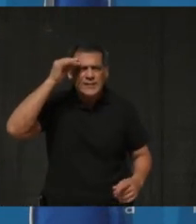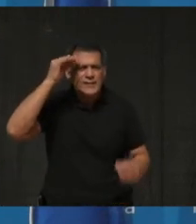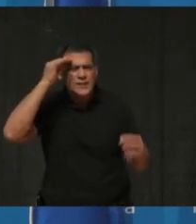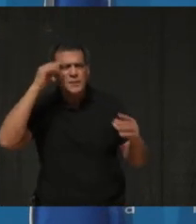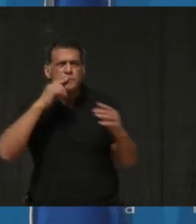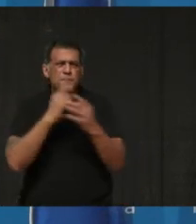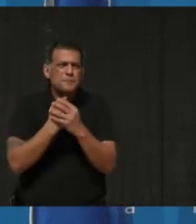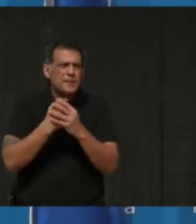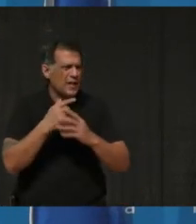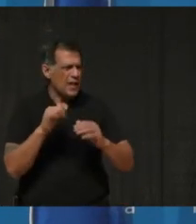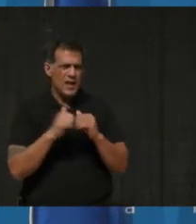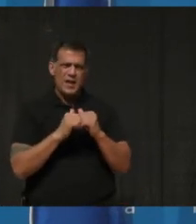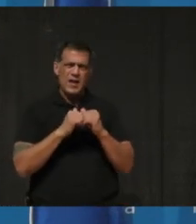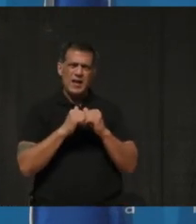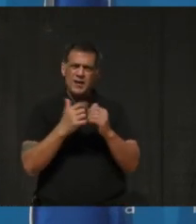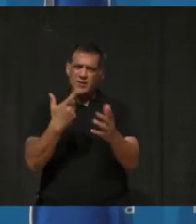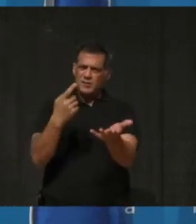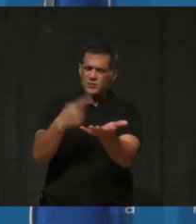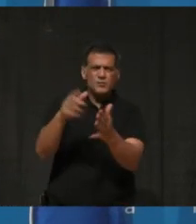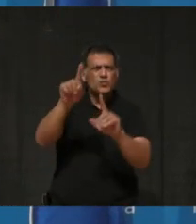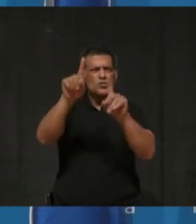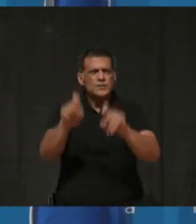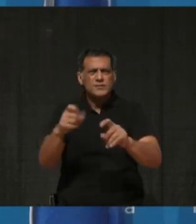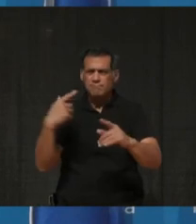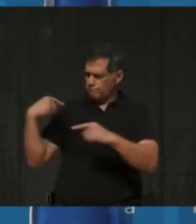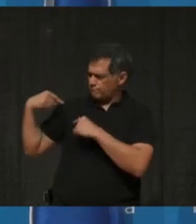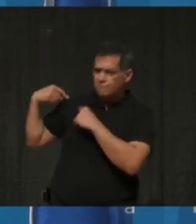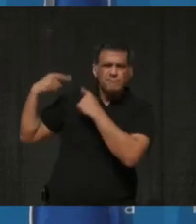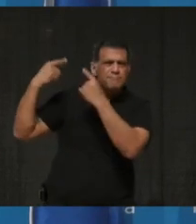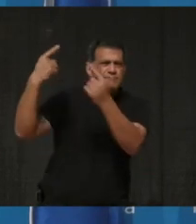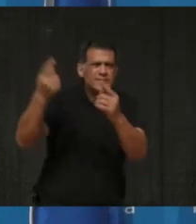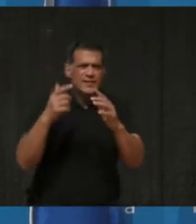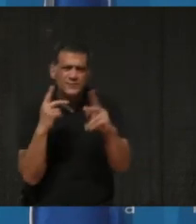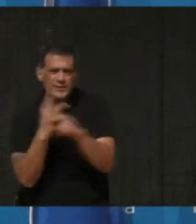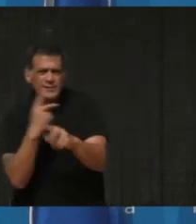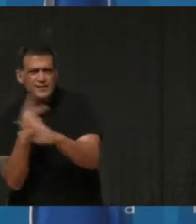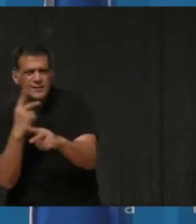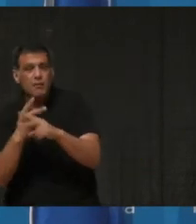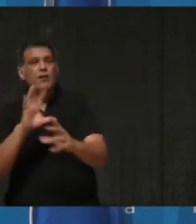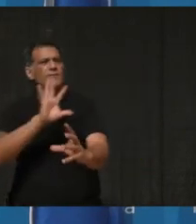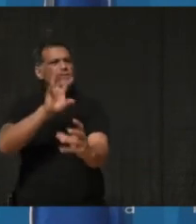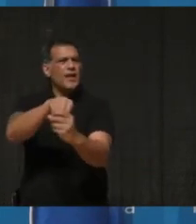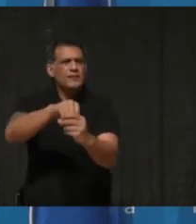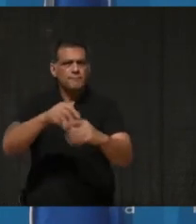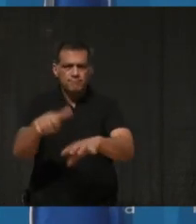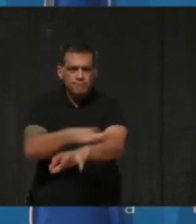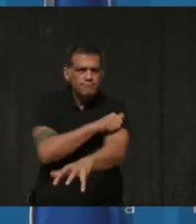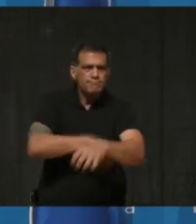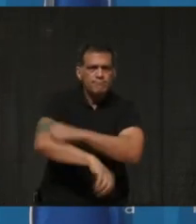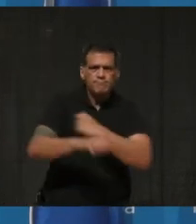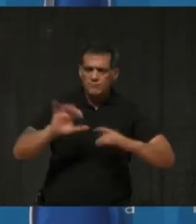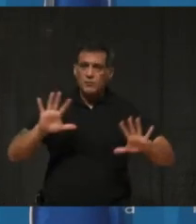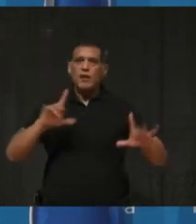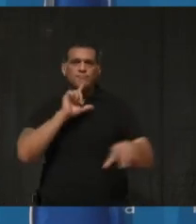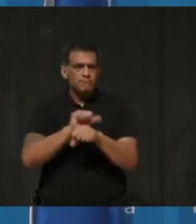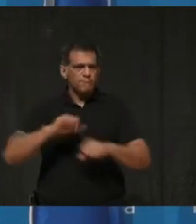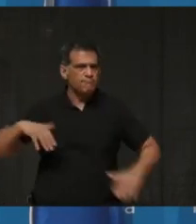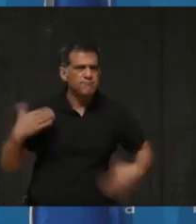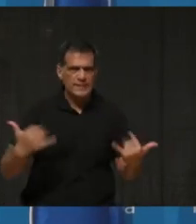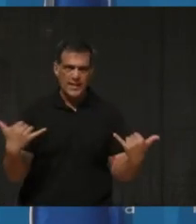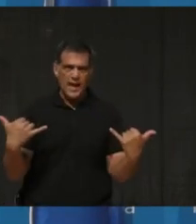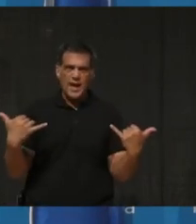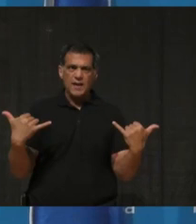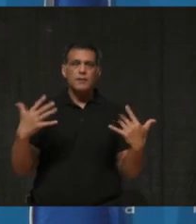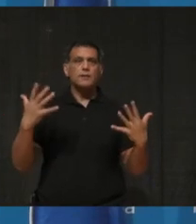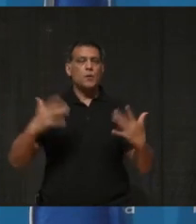important people who stepped up during the virus. I'm thrilled that all the details have now come together. Our